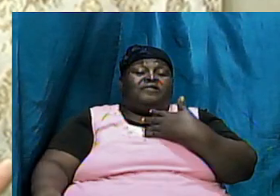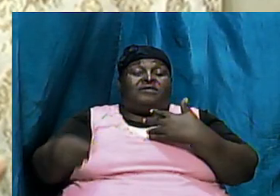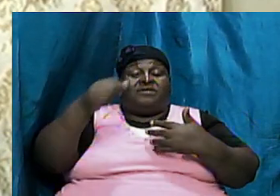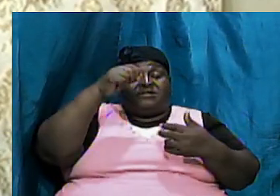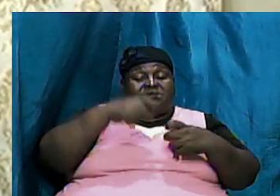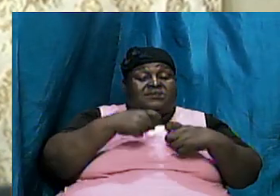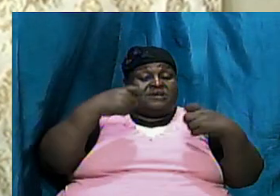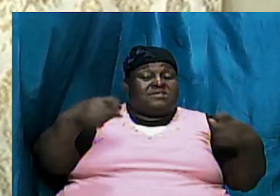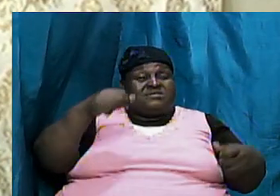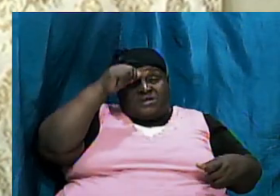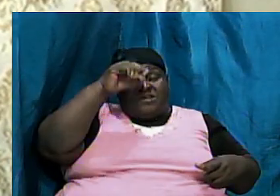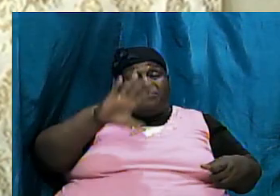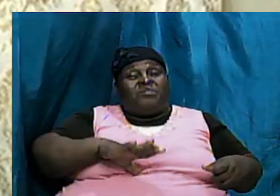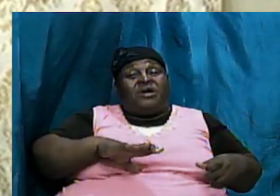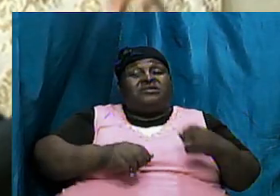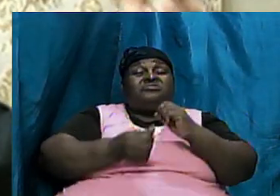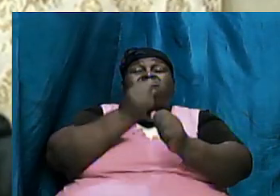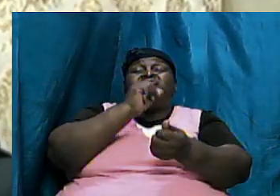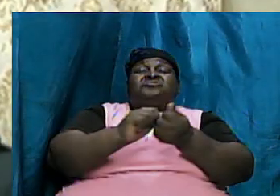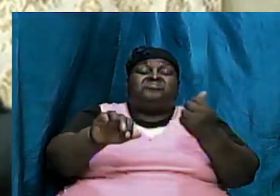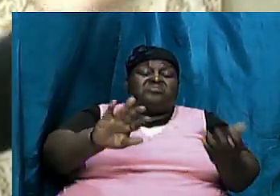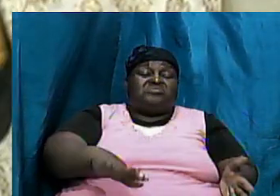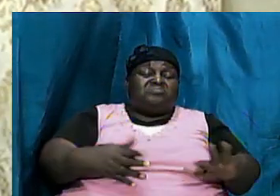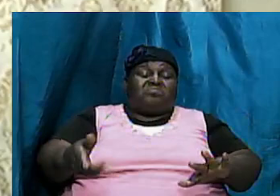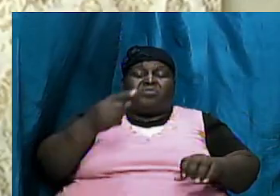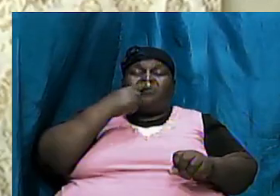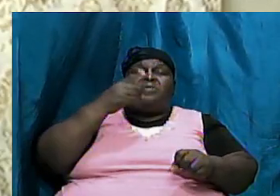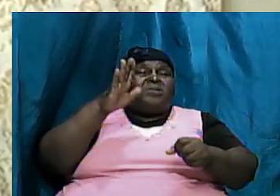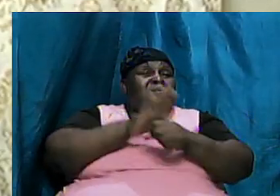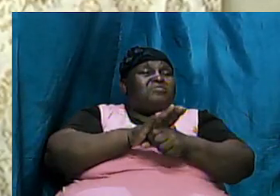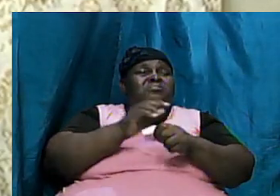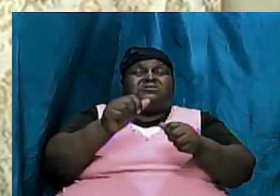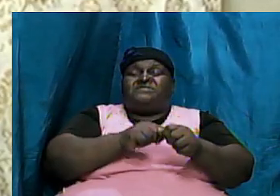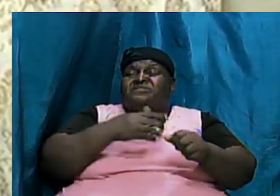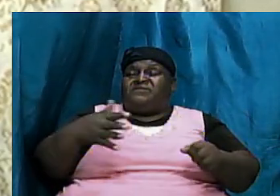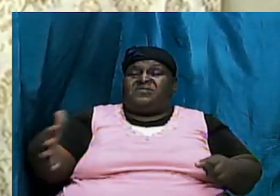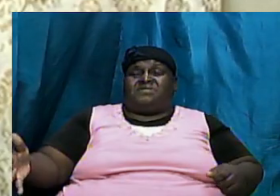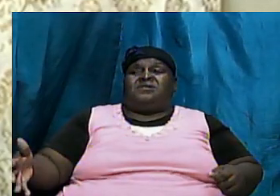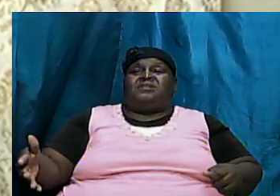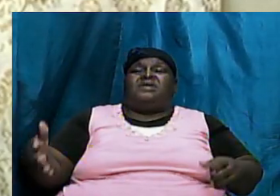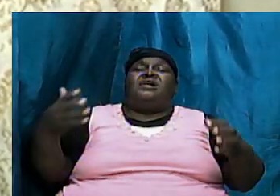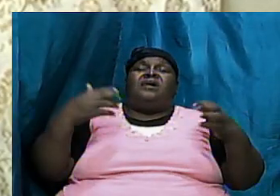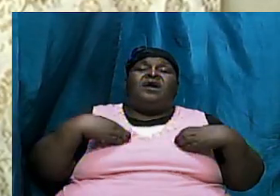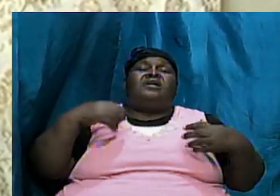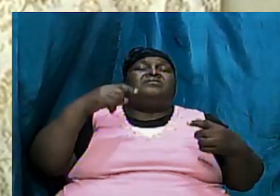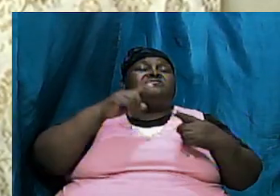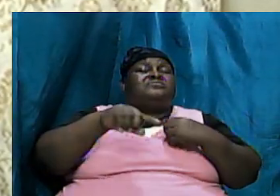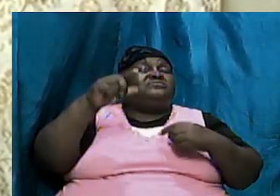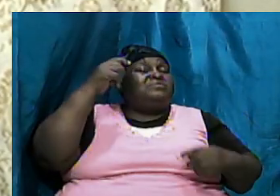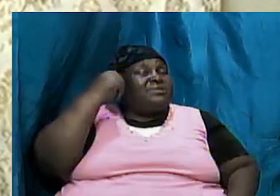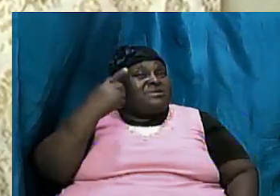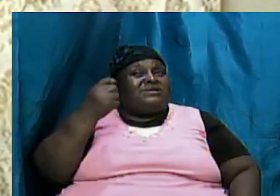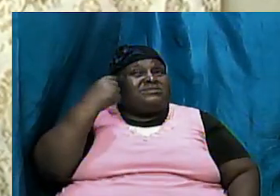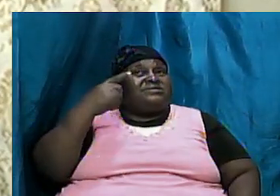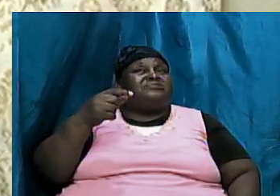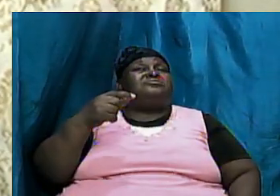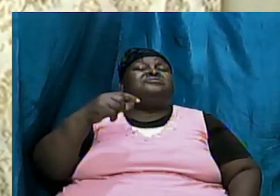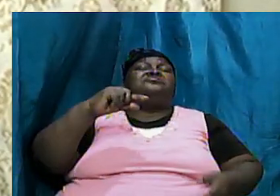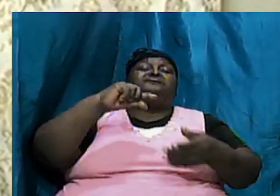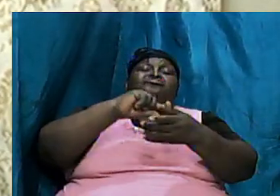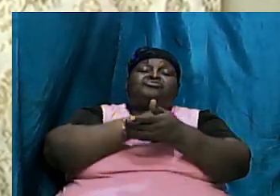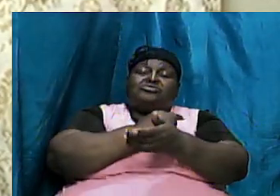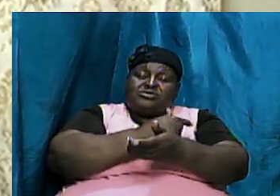and the death and the promise of everything coming back we have to understand Genesis